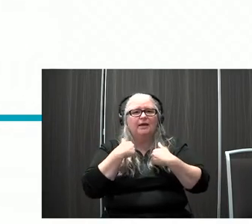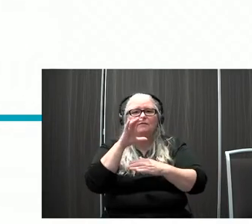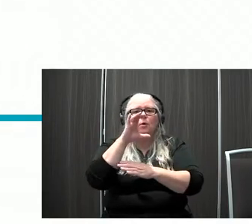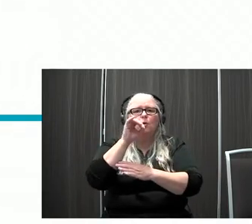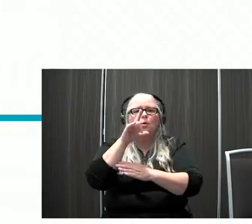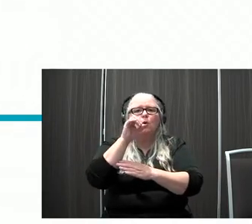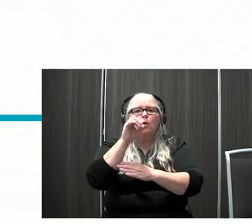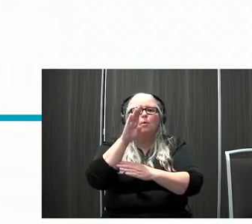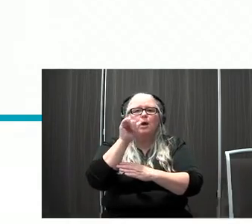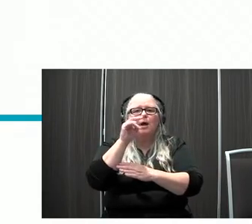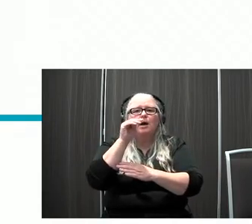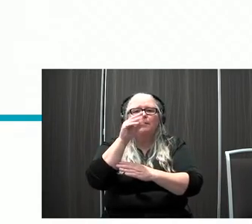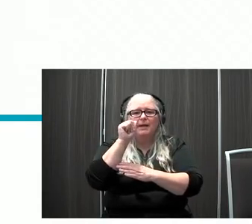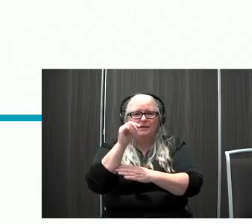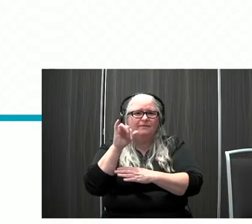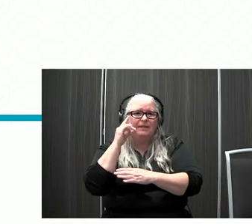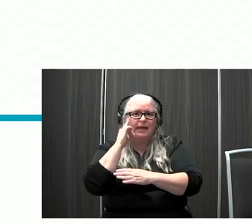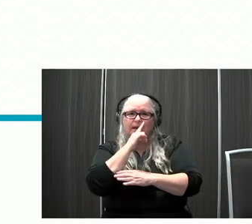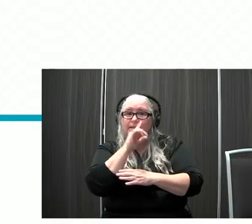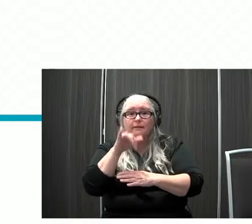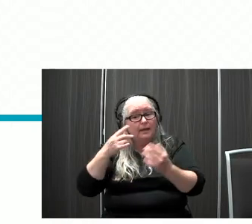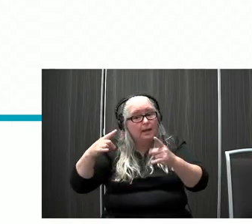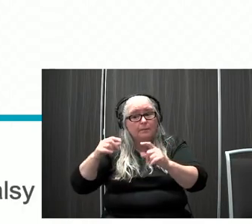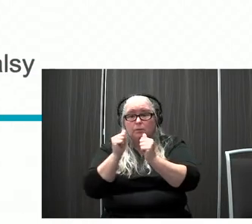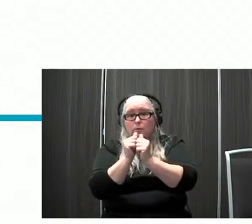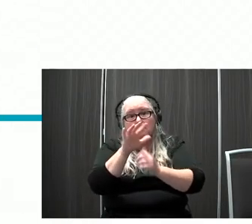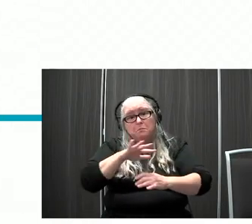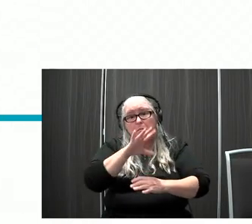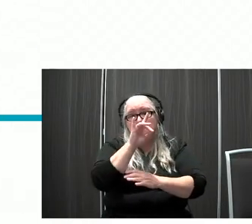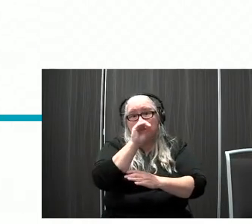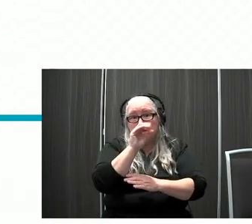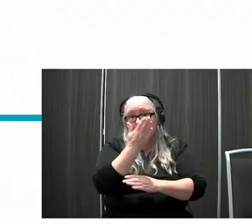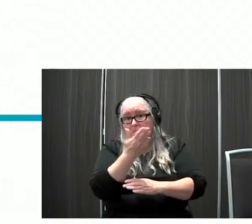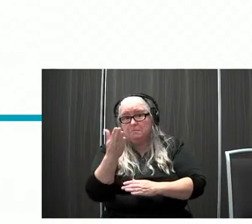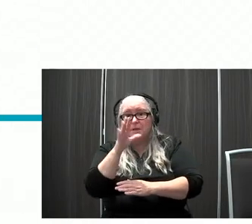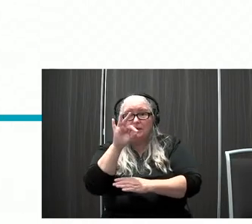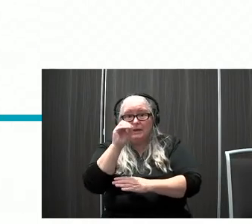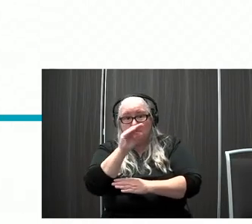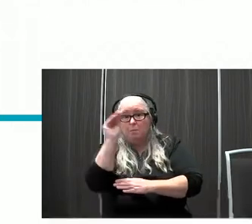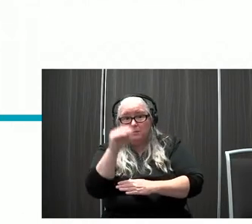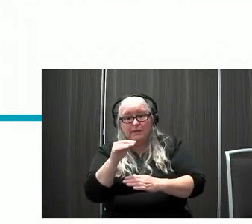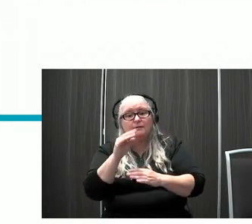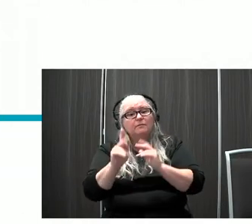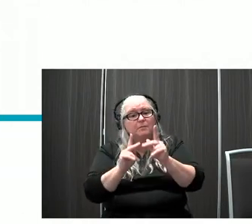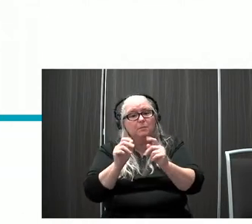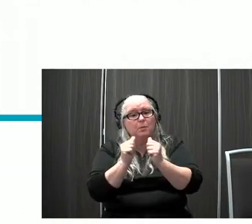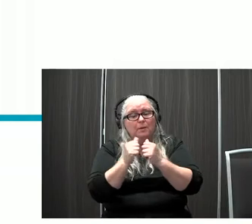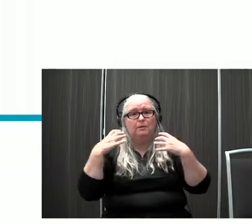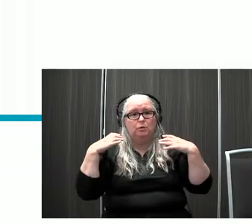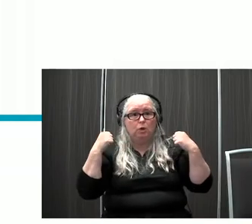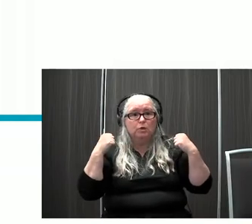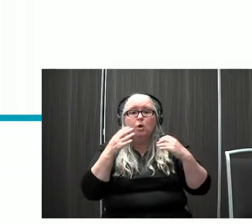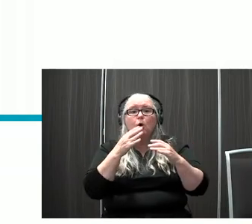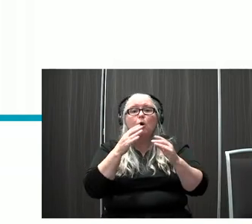and that occurs in approximately 80 to 90% of children with CHARGE. They also experience facial nerve palsy, which